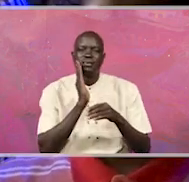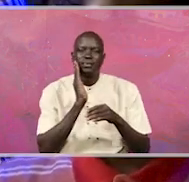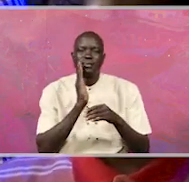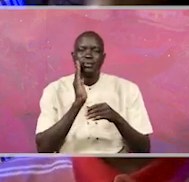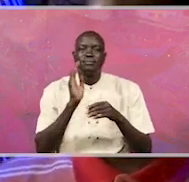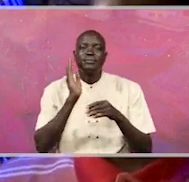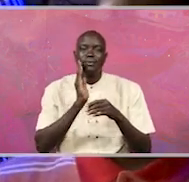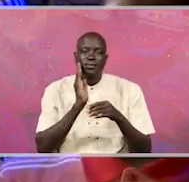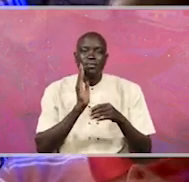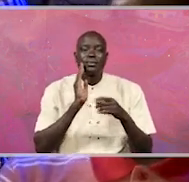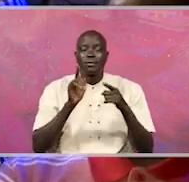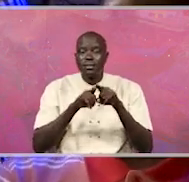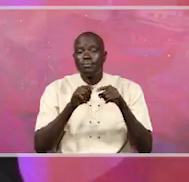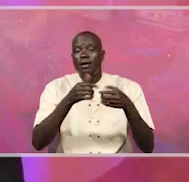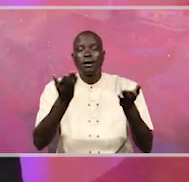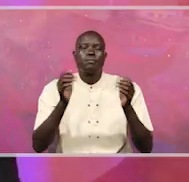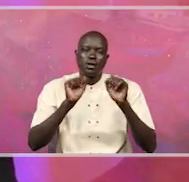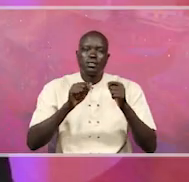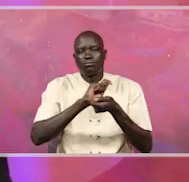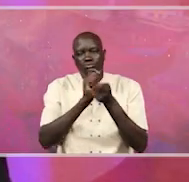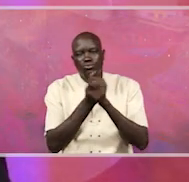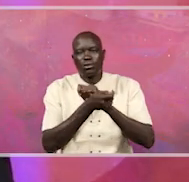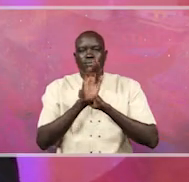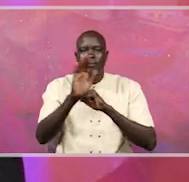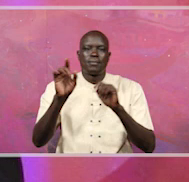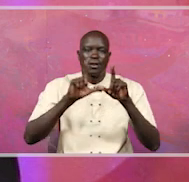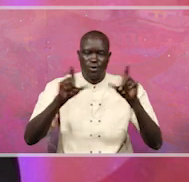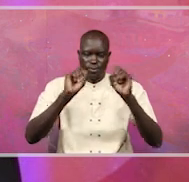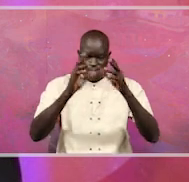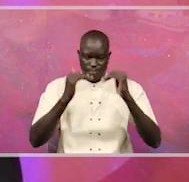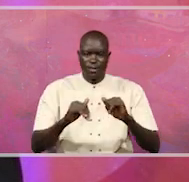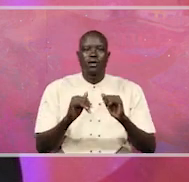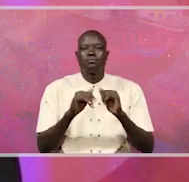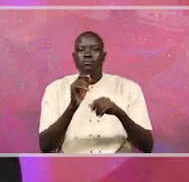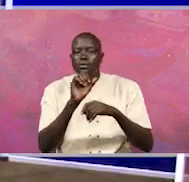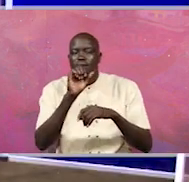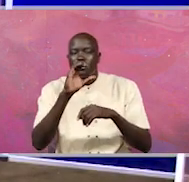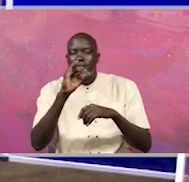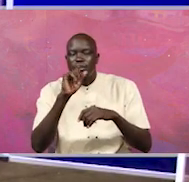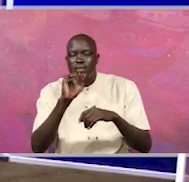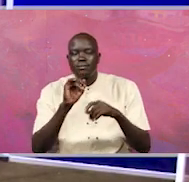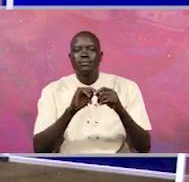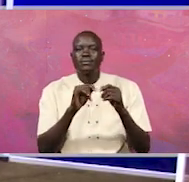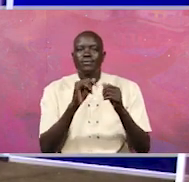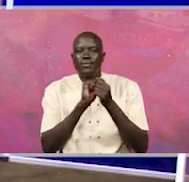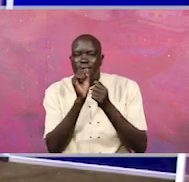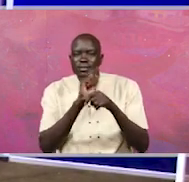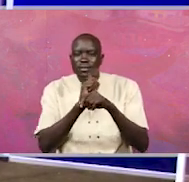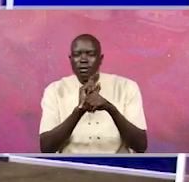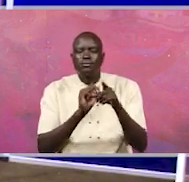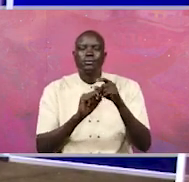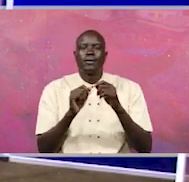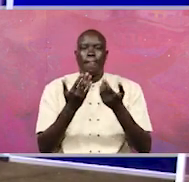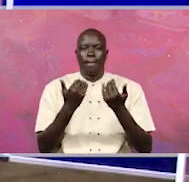reach more people, maybe it should be translated. Sisi, maybe in 30 seconds, 15 seconds, give us your closing remarks. I think mine, when it comes to